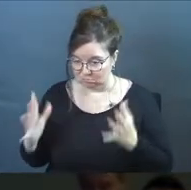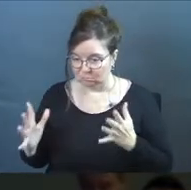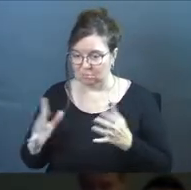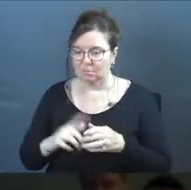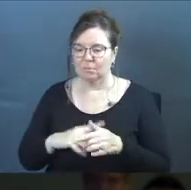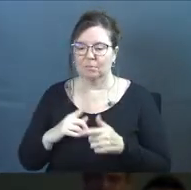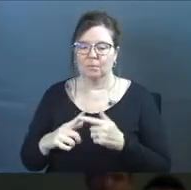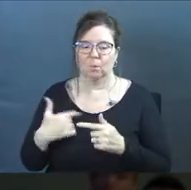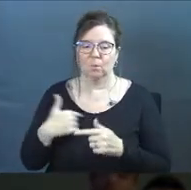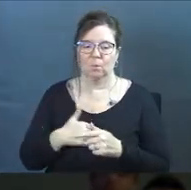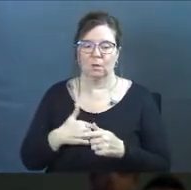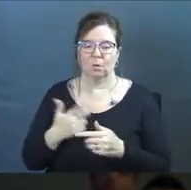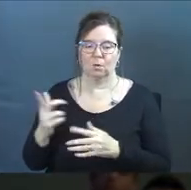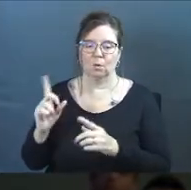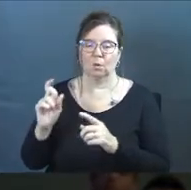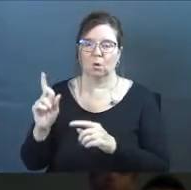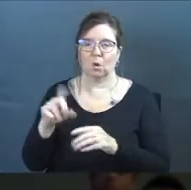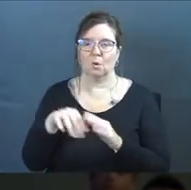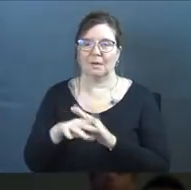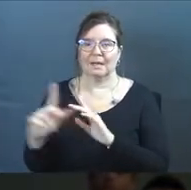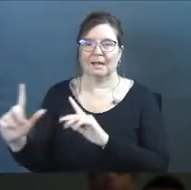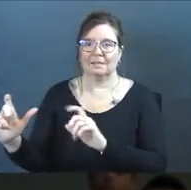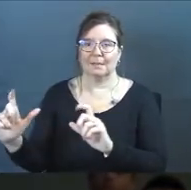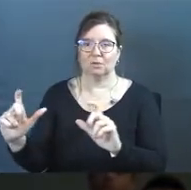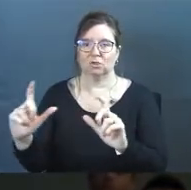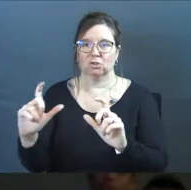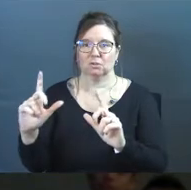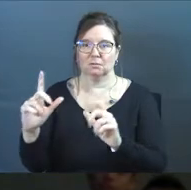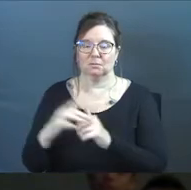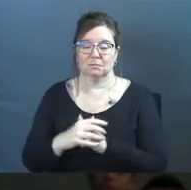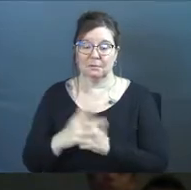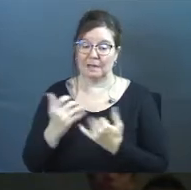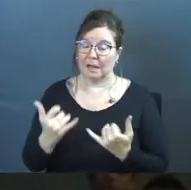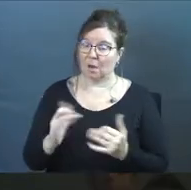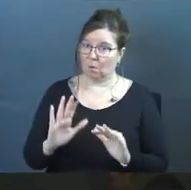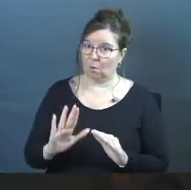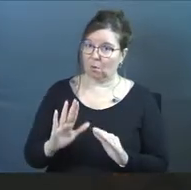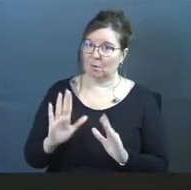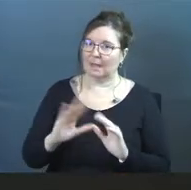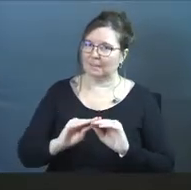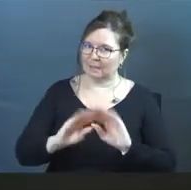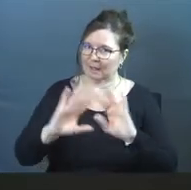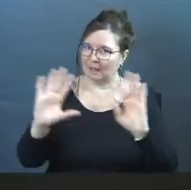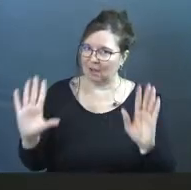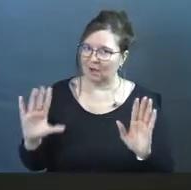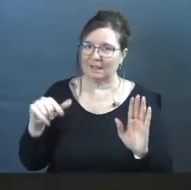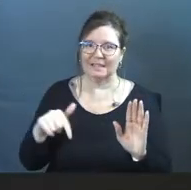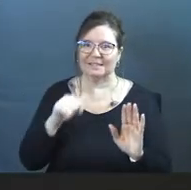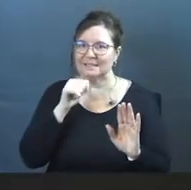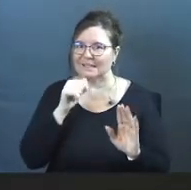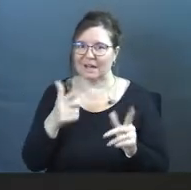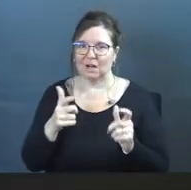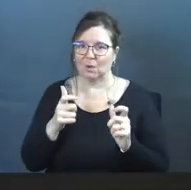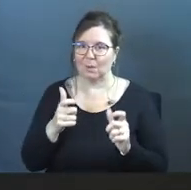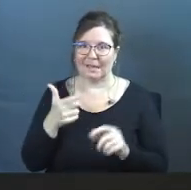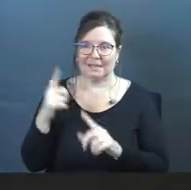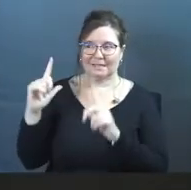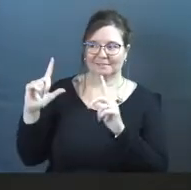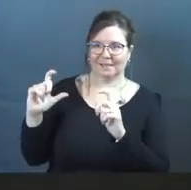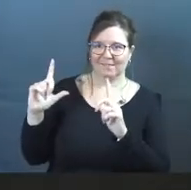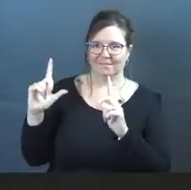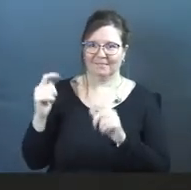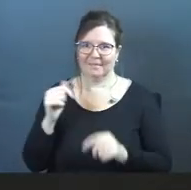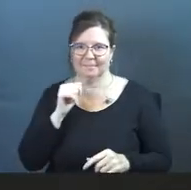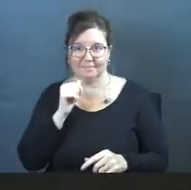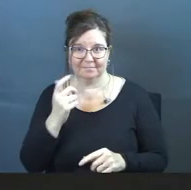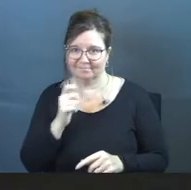after that, we would proceed to go and take pictures. Now let's bring clarity to this. This is not a quick selfie moment.